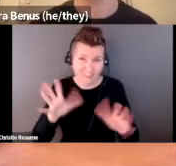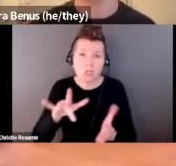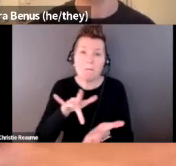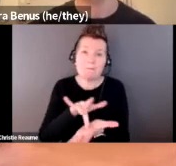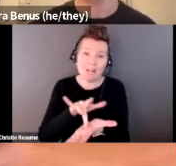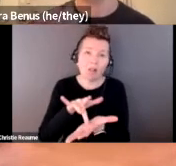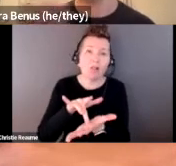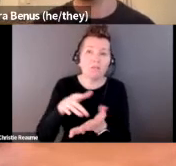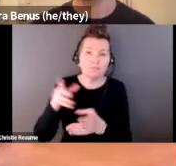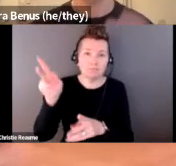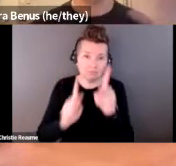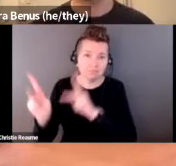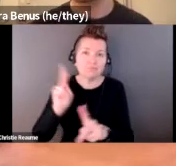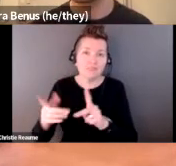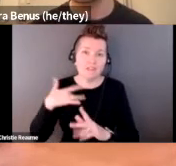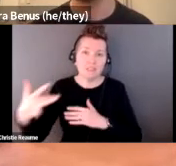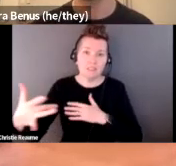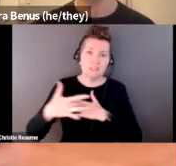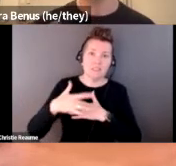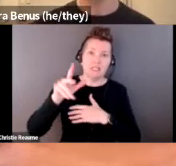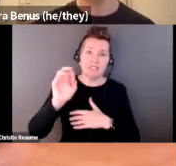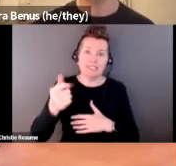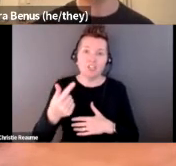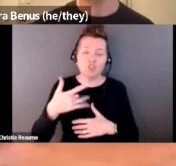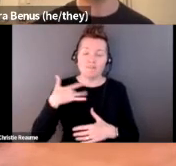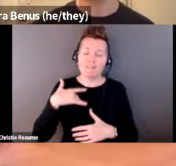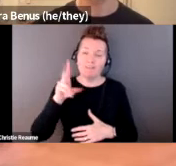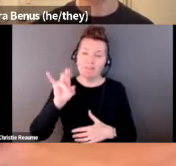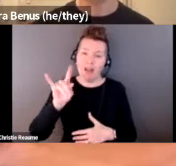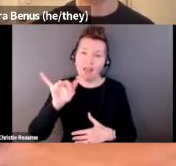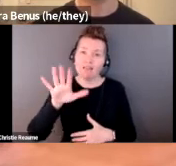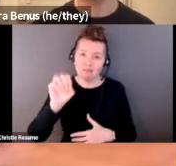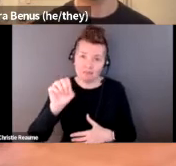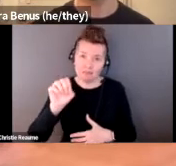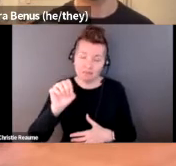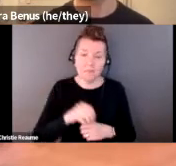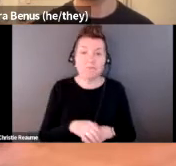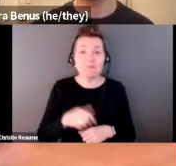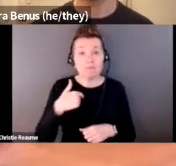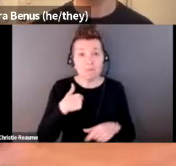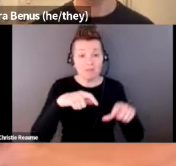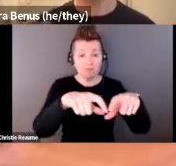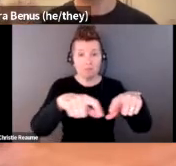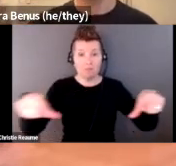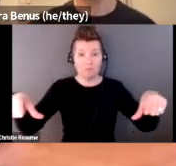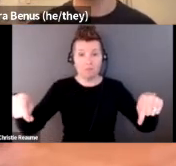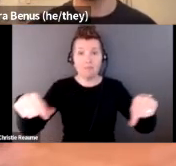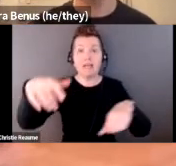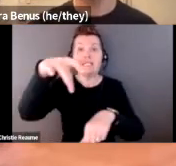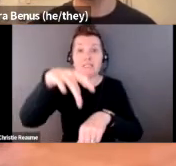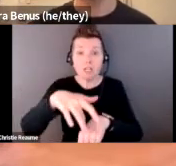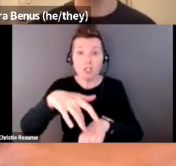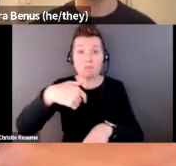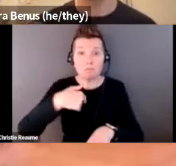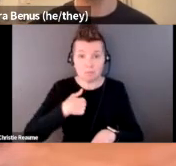the words Touch Me and Tenderly is, of course, a very clear direction for what